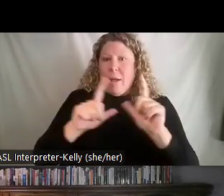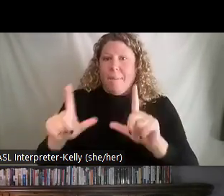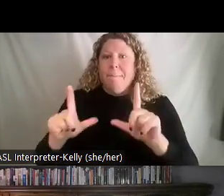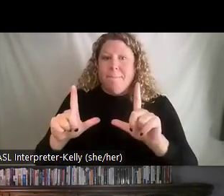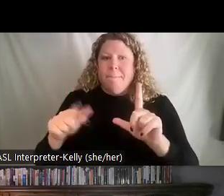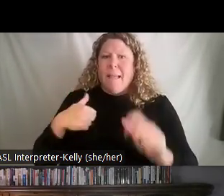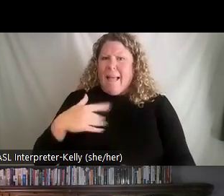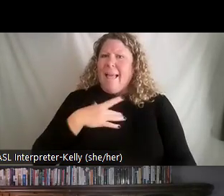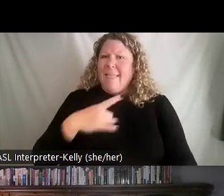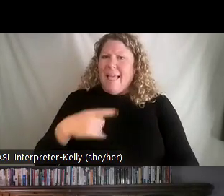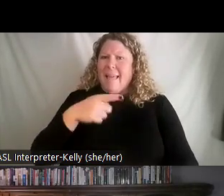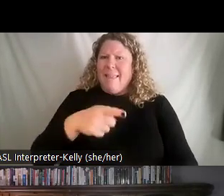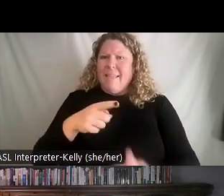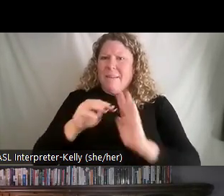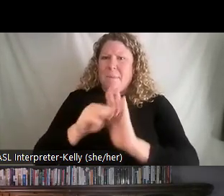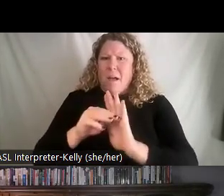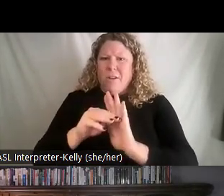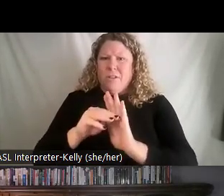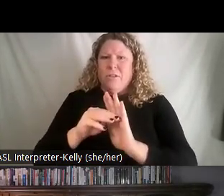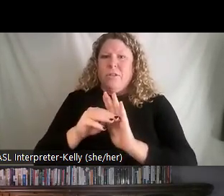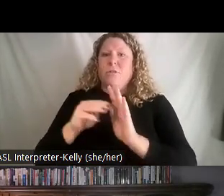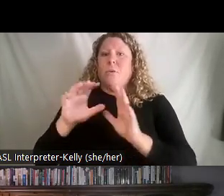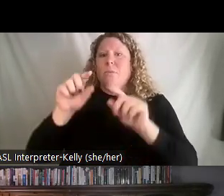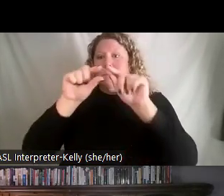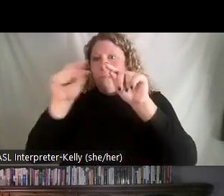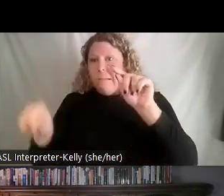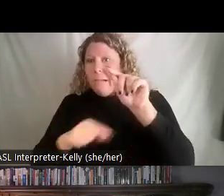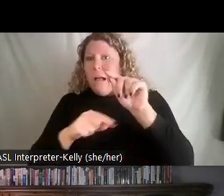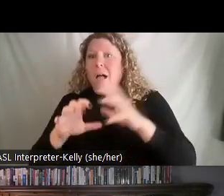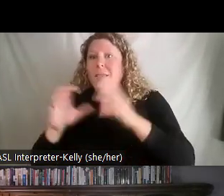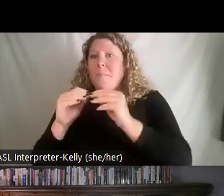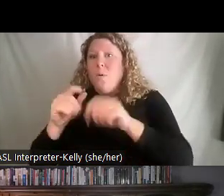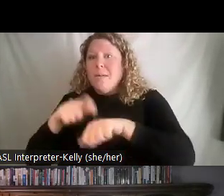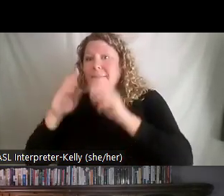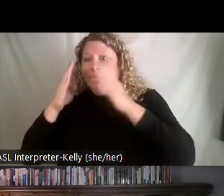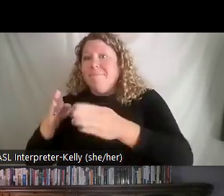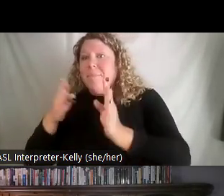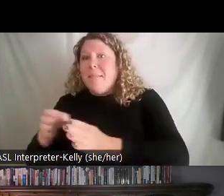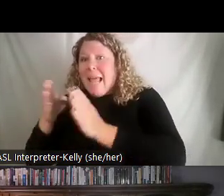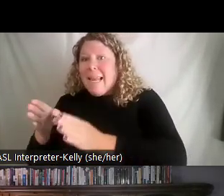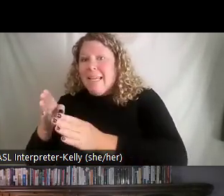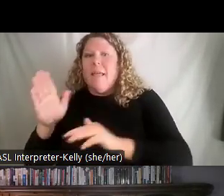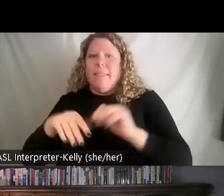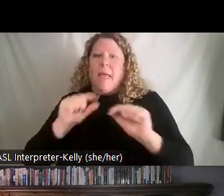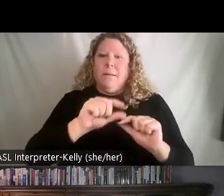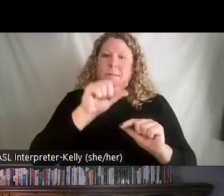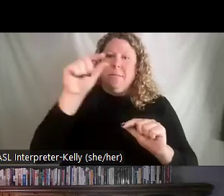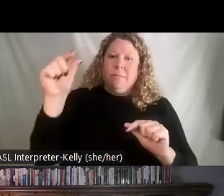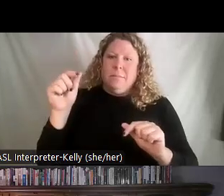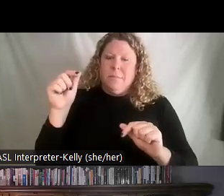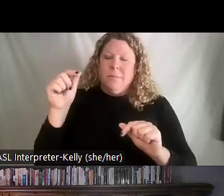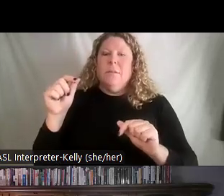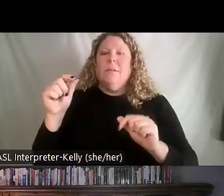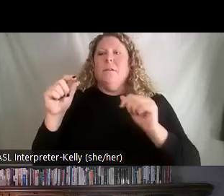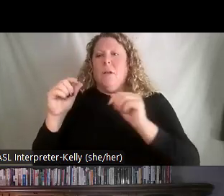because it shows that we're going to spend a lot more time in planning, uh, than we do in the other phases because we're going to be more effective as we spend more time planning.